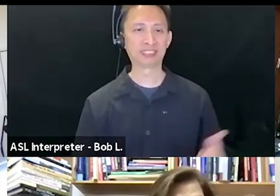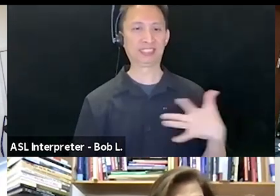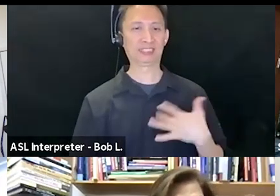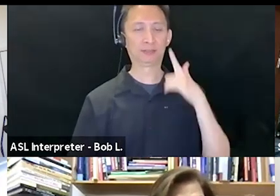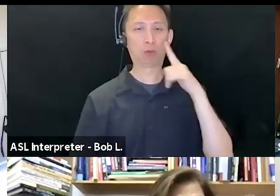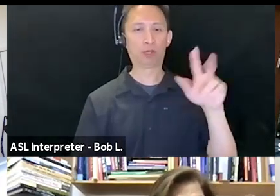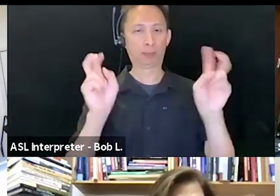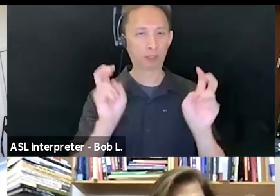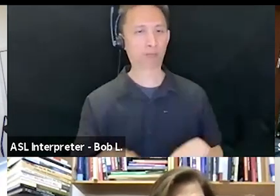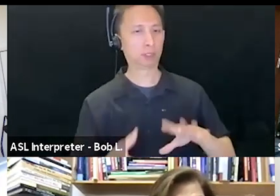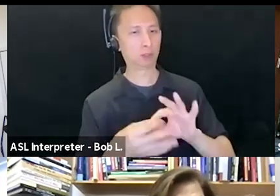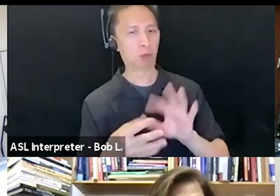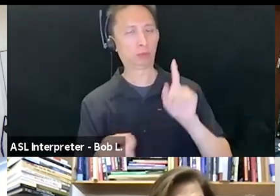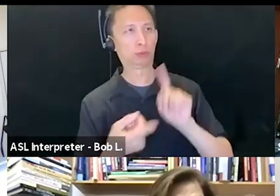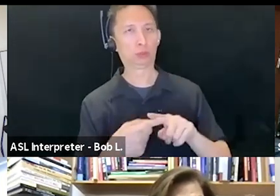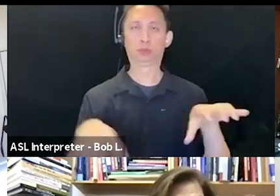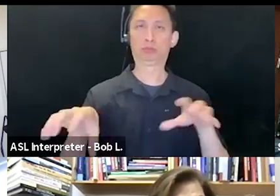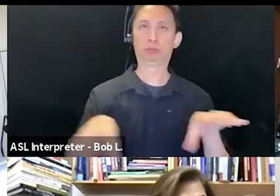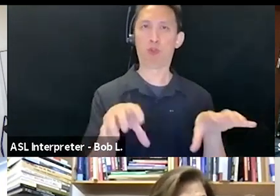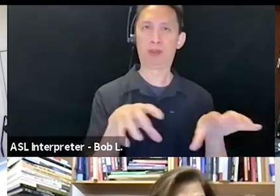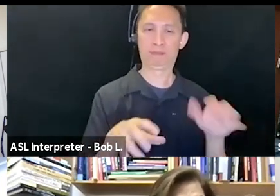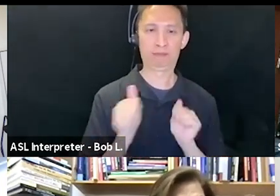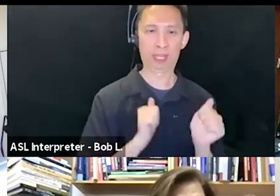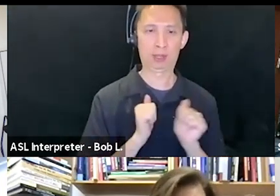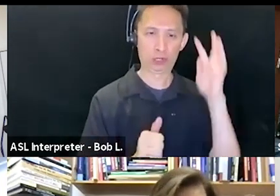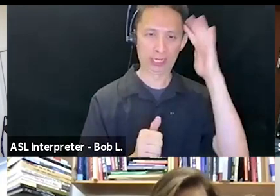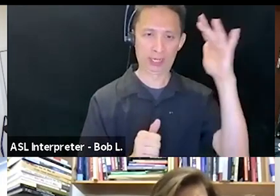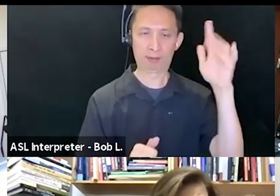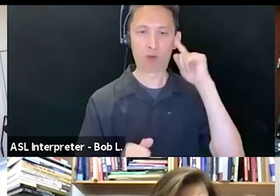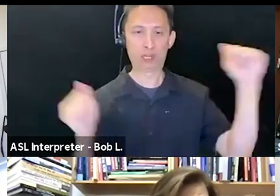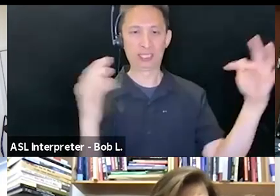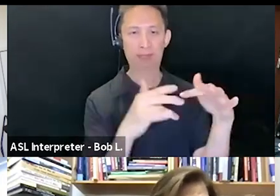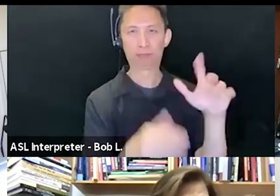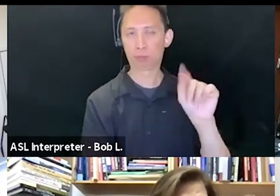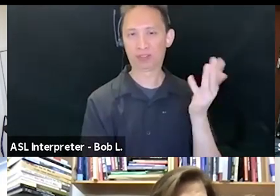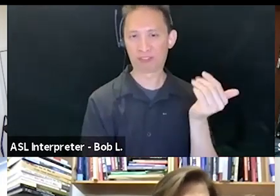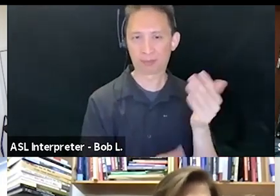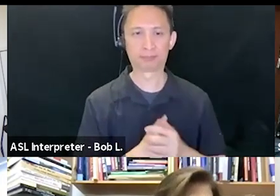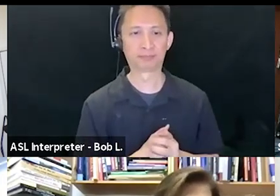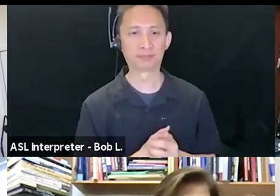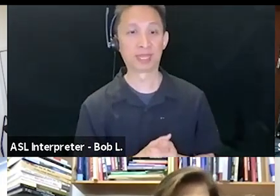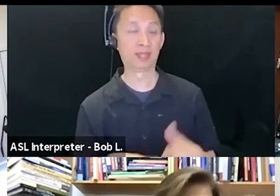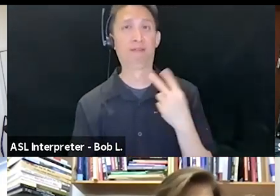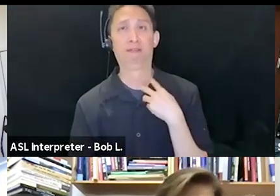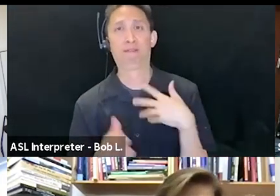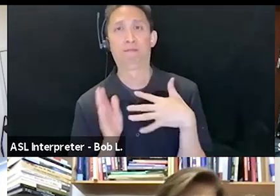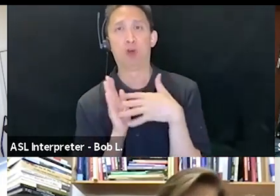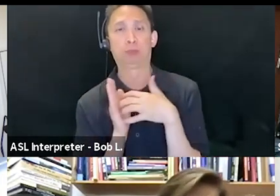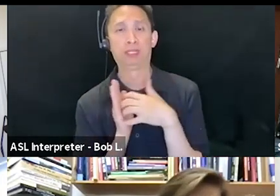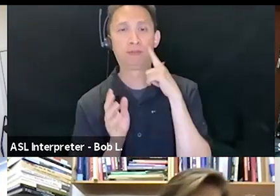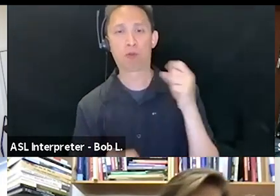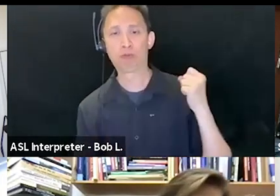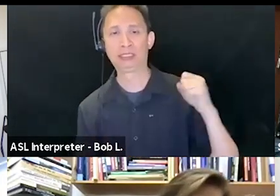Her most recent book, The Force of Nonviolence, I think it's the most recent, I cannot quite keep up, The Force of